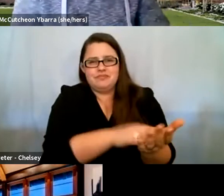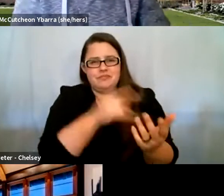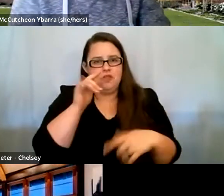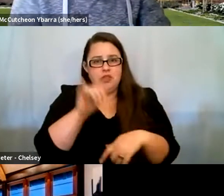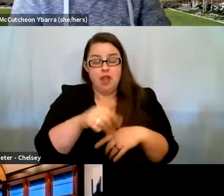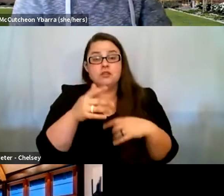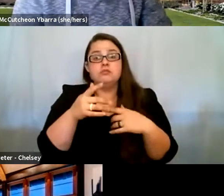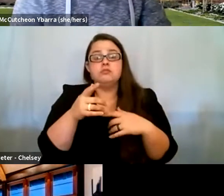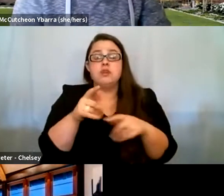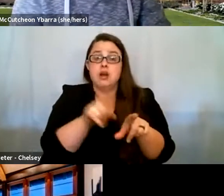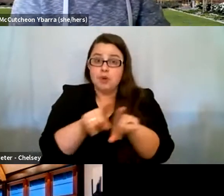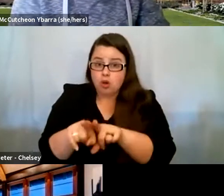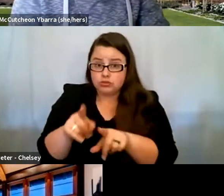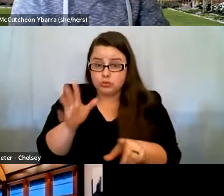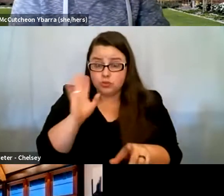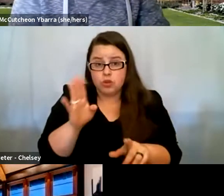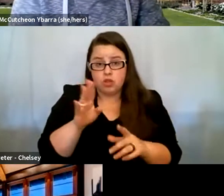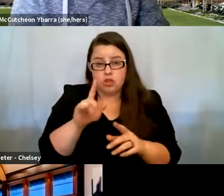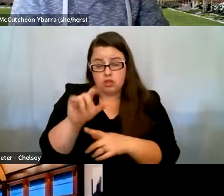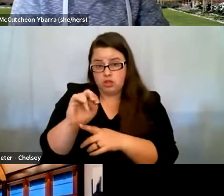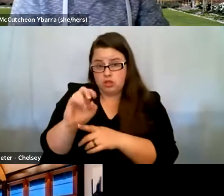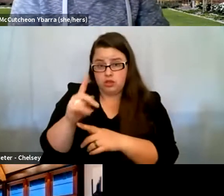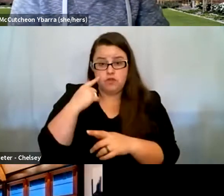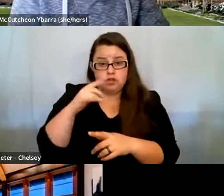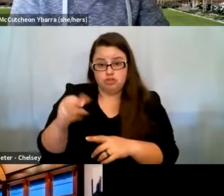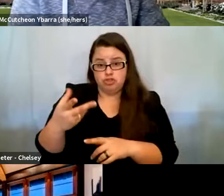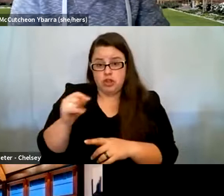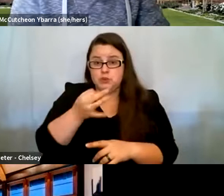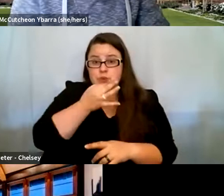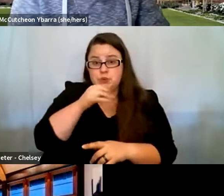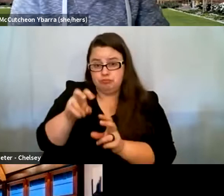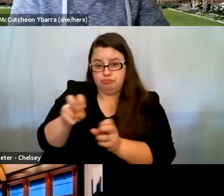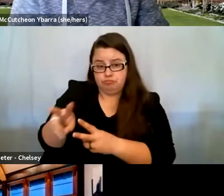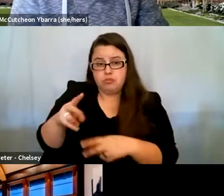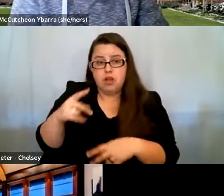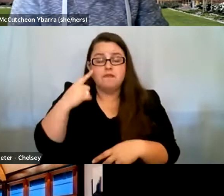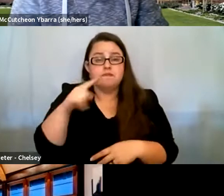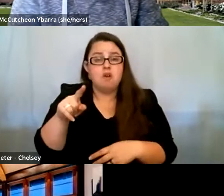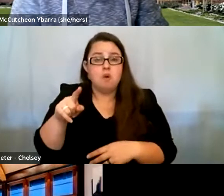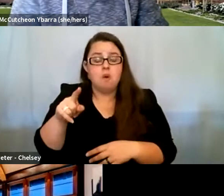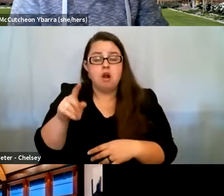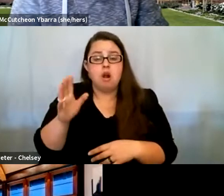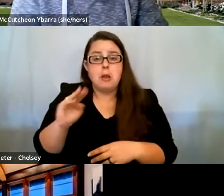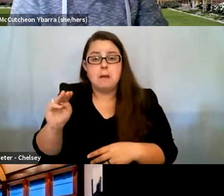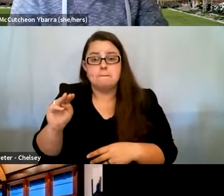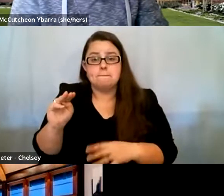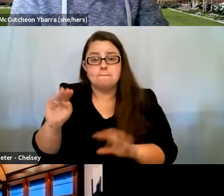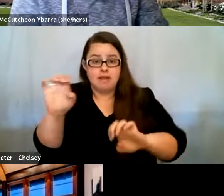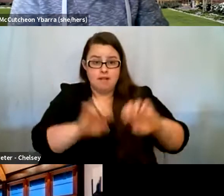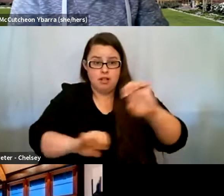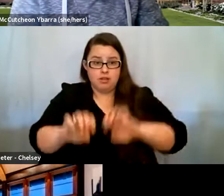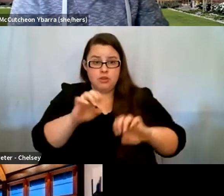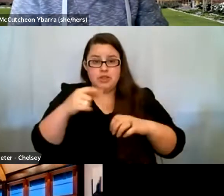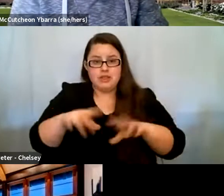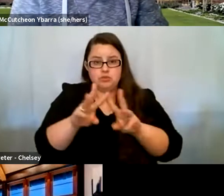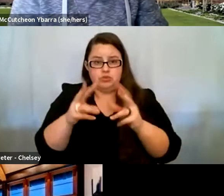Um, I'm also going to be putting a link in your chat here shortly for, um, the evaluation of